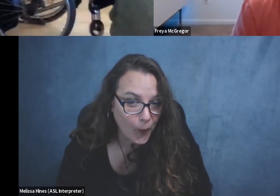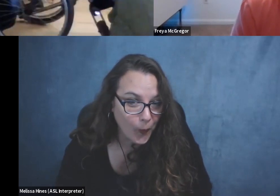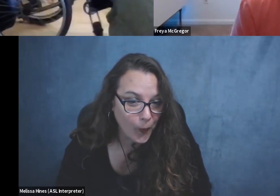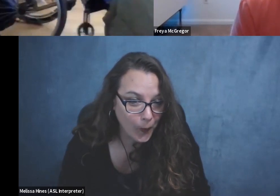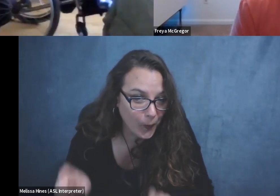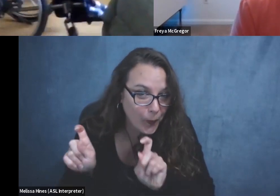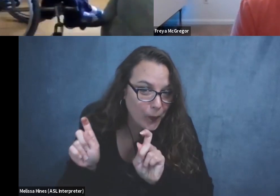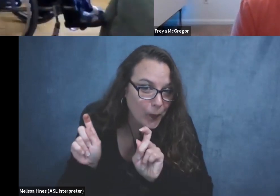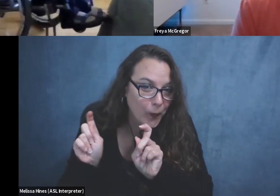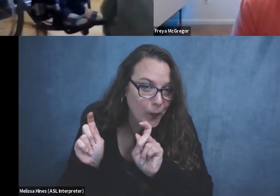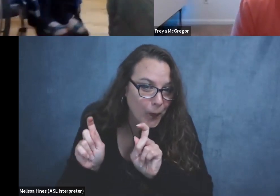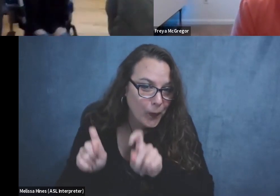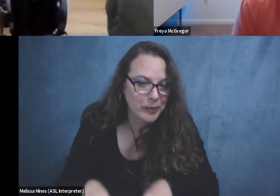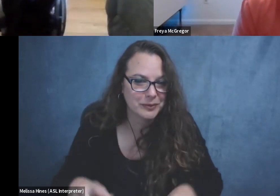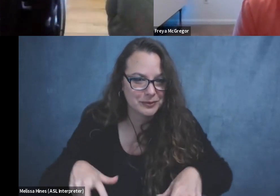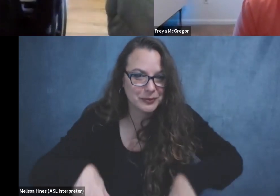Wheelie.